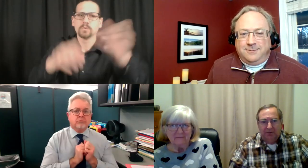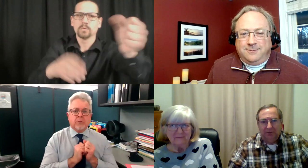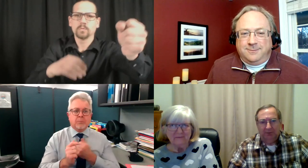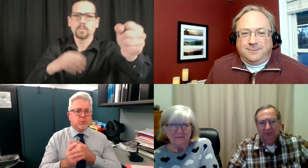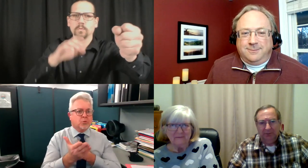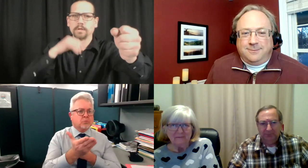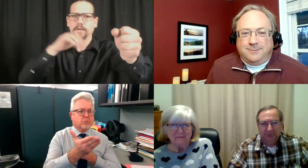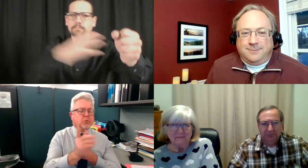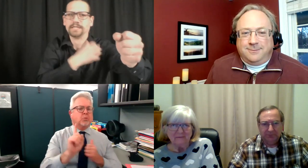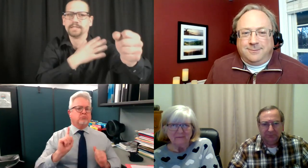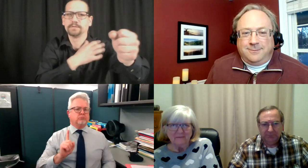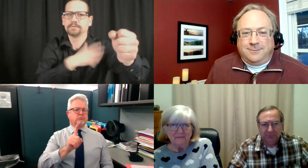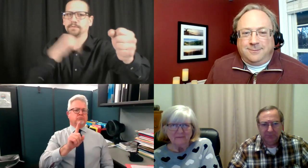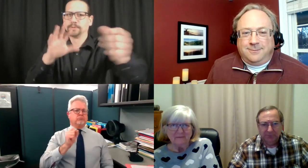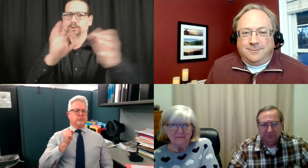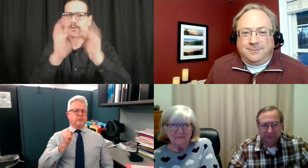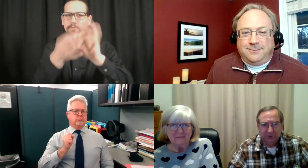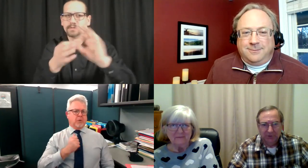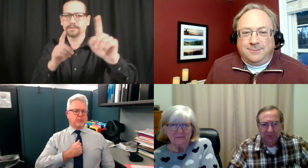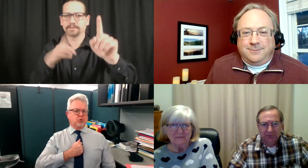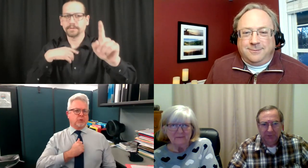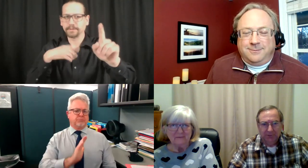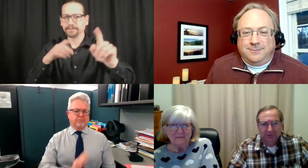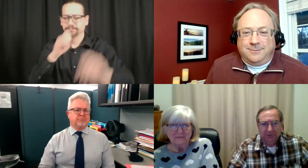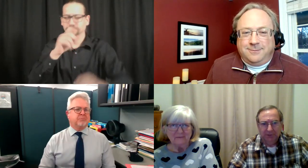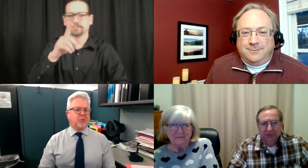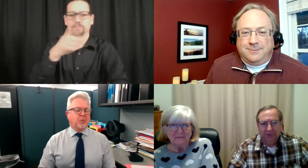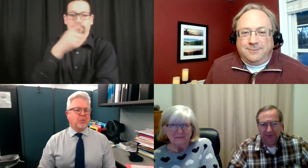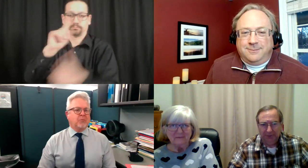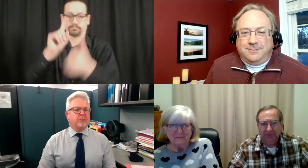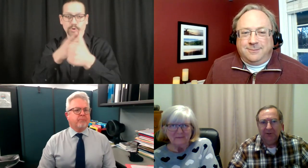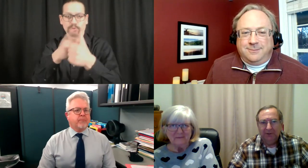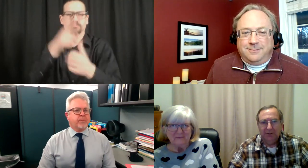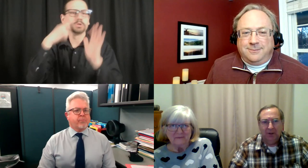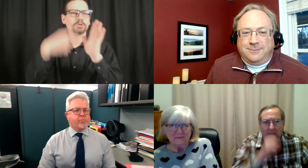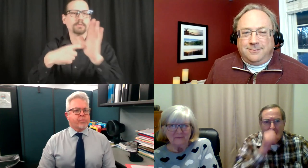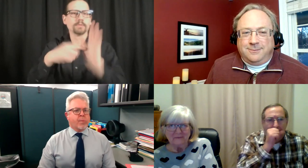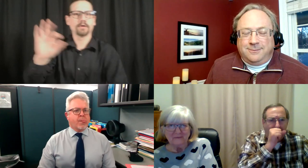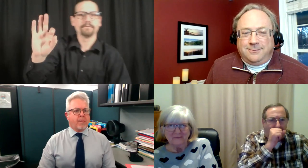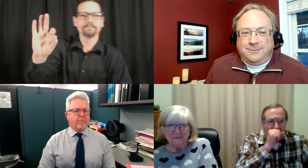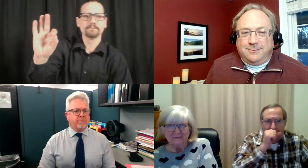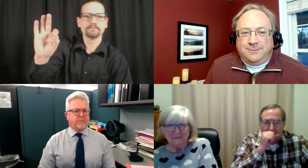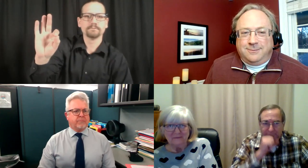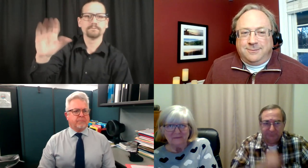Oh, we're still not. Mike is saying, I was going to move forward, but we haven't finished the interpretation. Sorry.